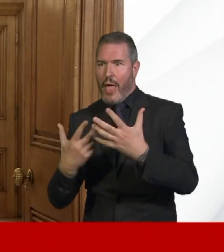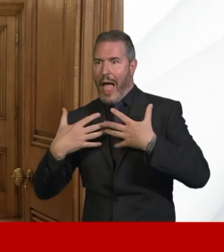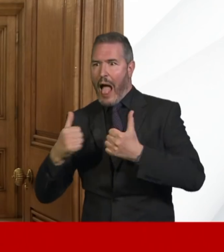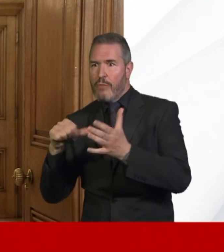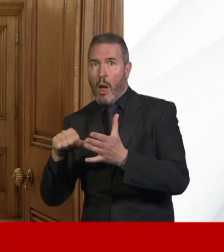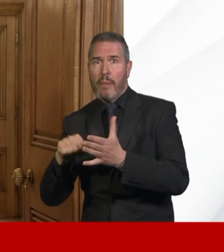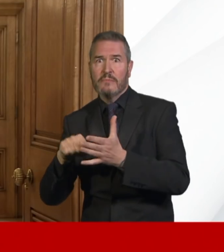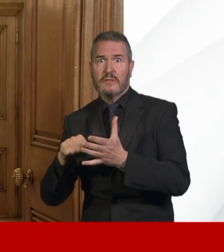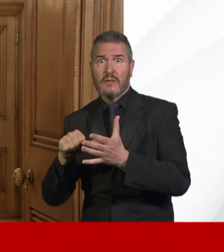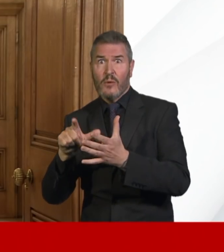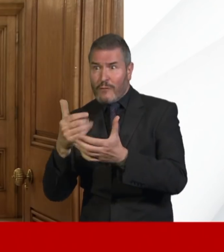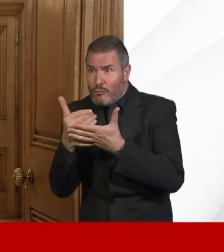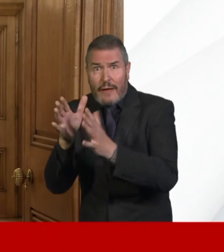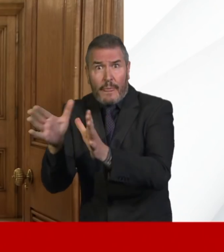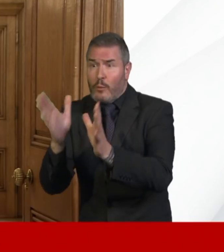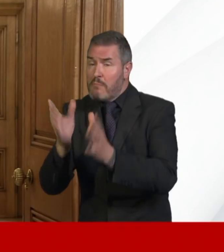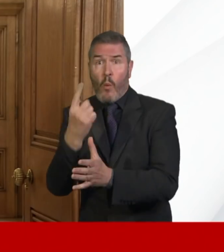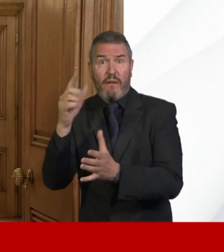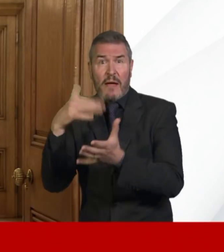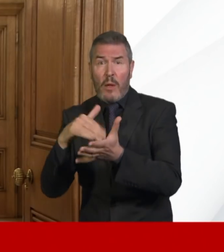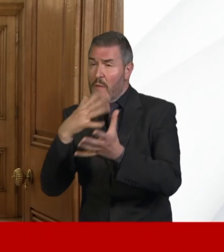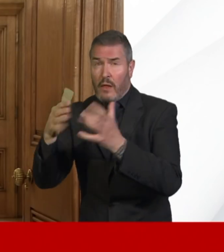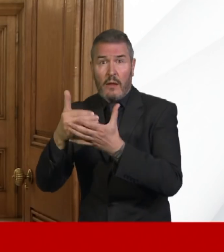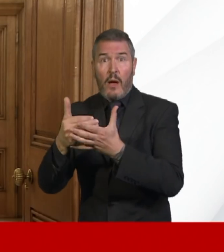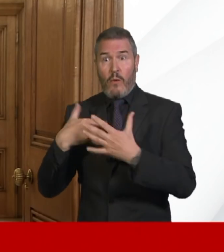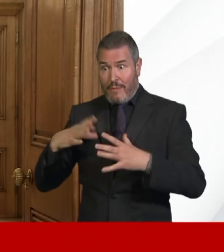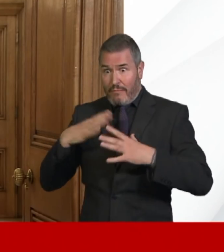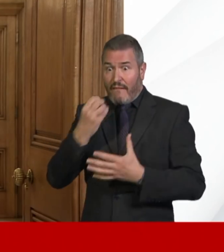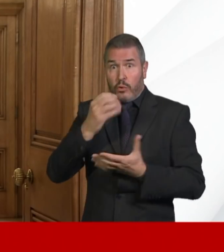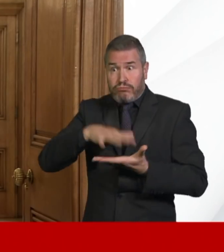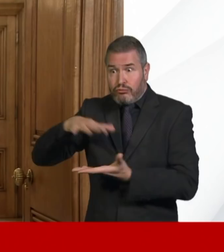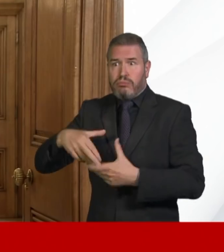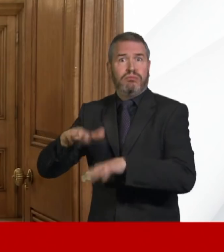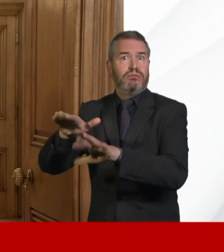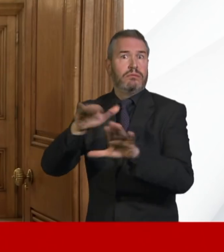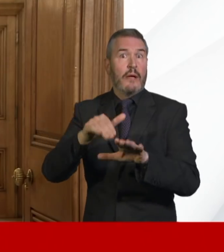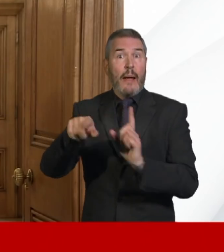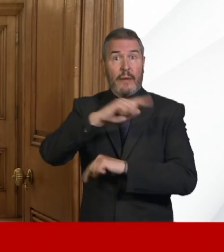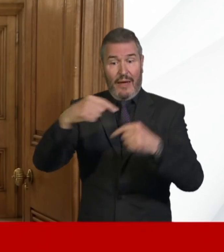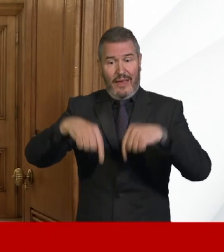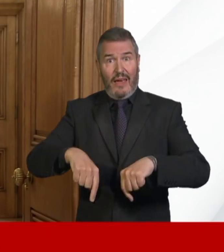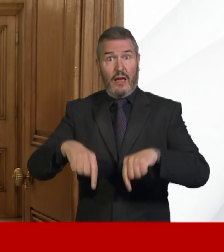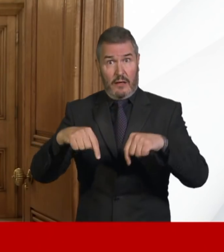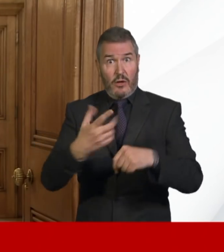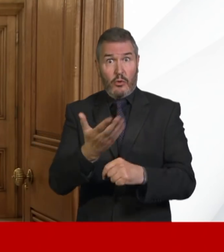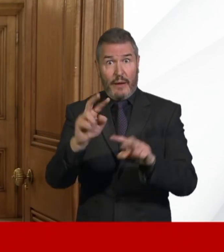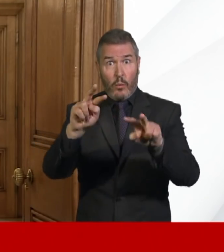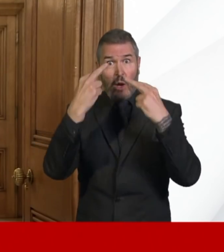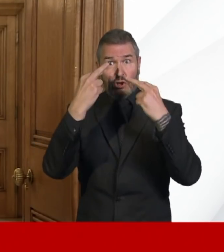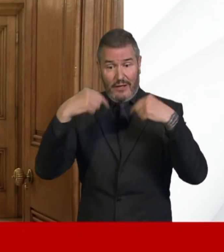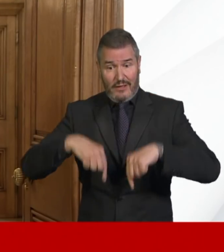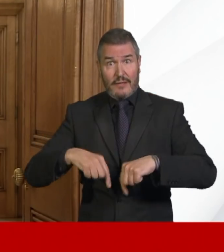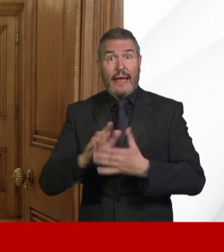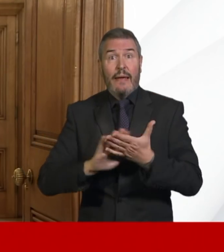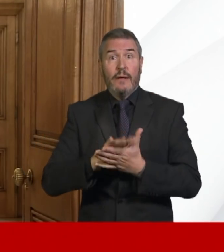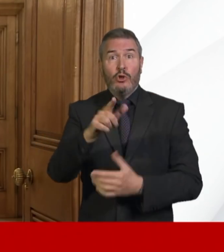food parcels beginning this weekend. And above all for people listening this evening to this broadcast, it means